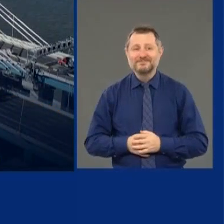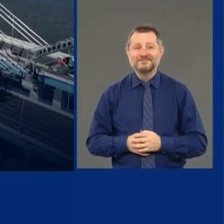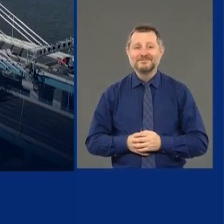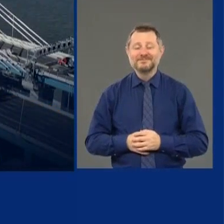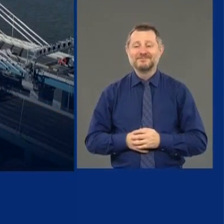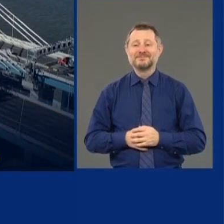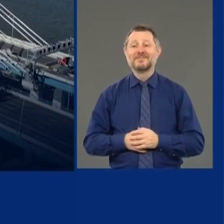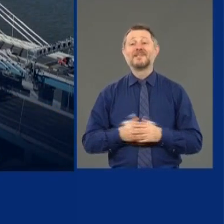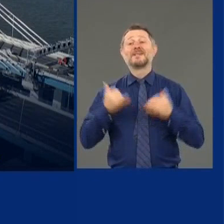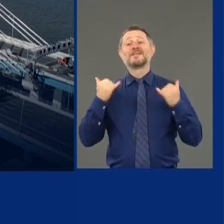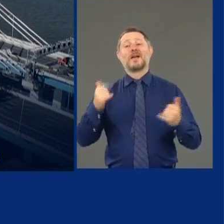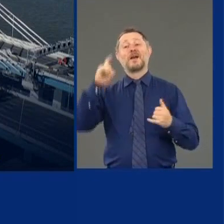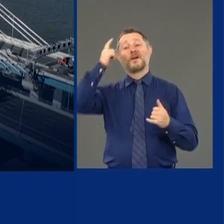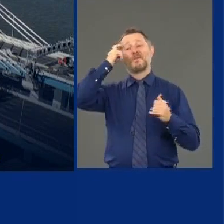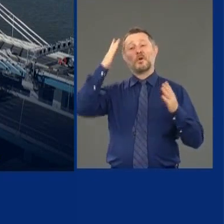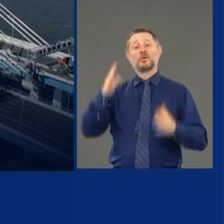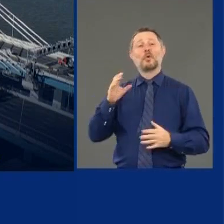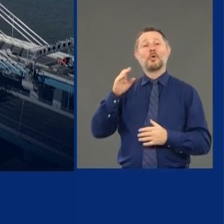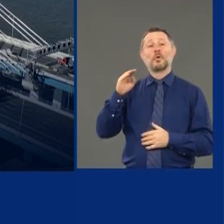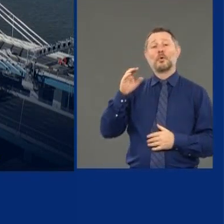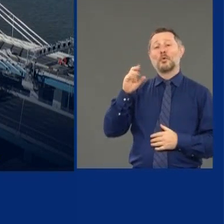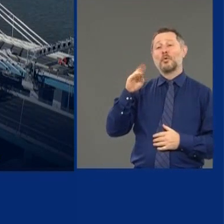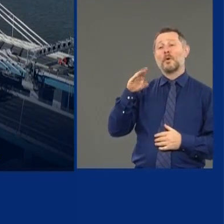Governor Mario Cuomo Bridge.